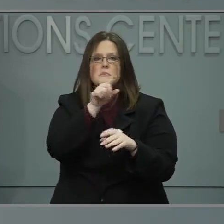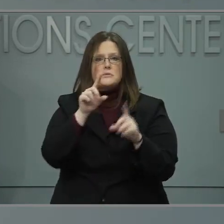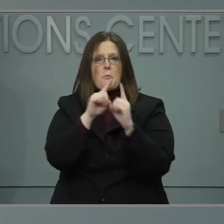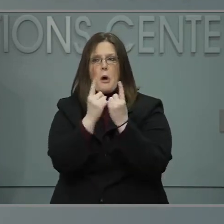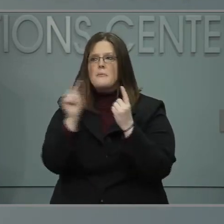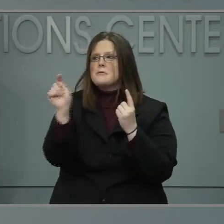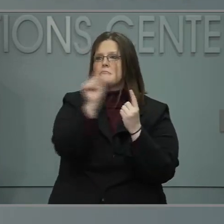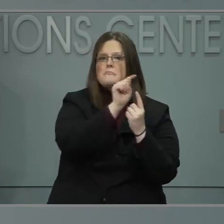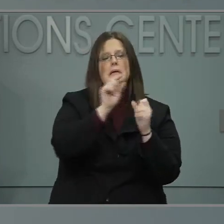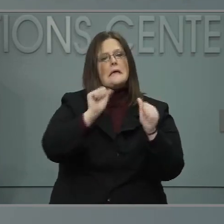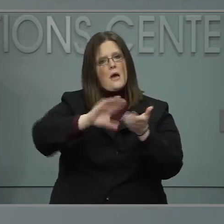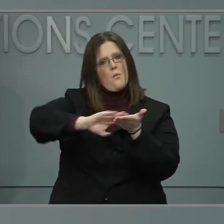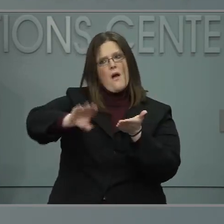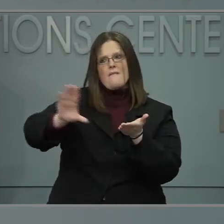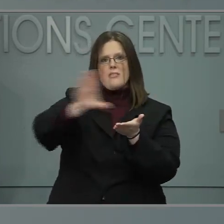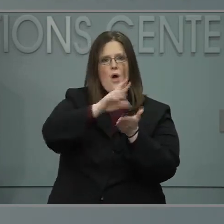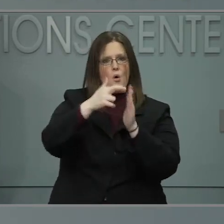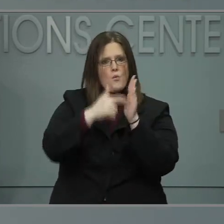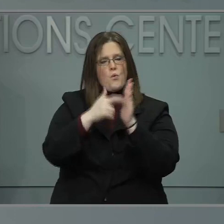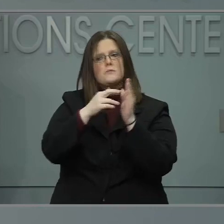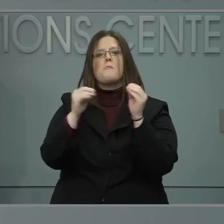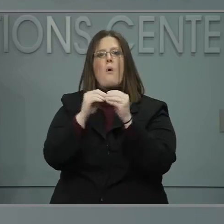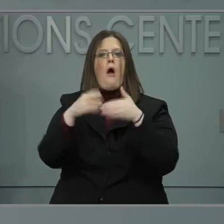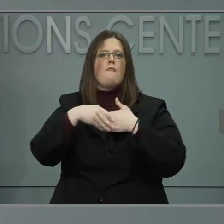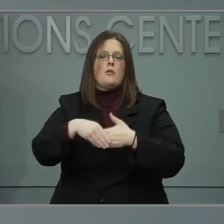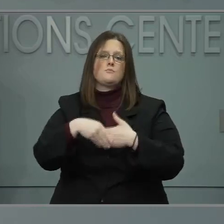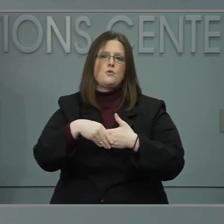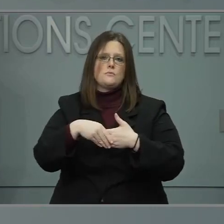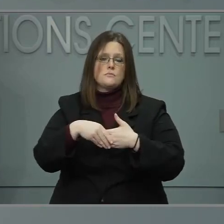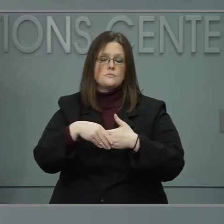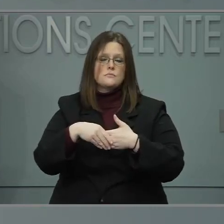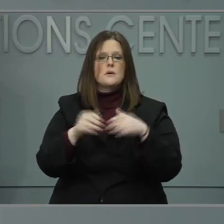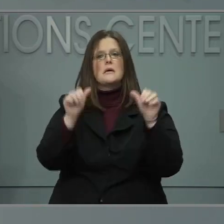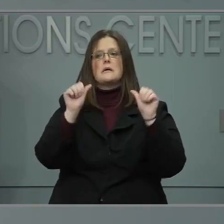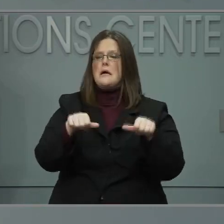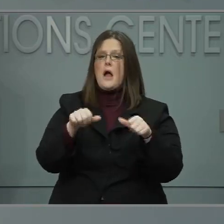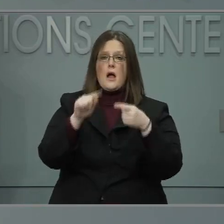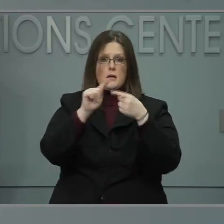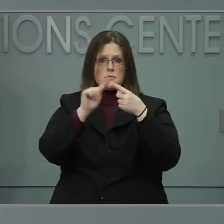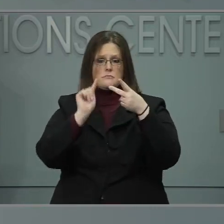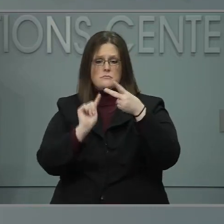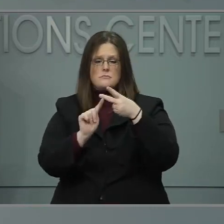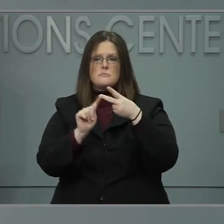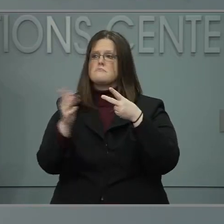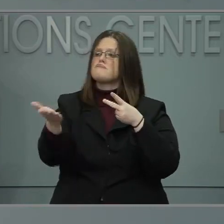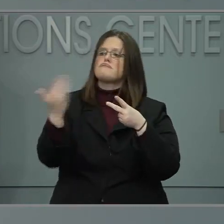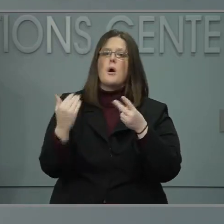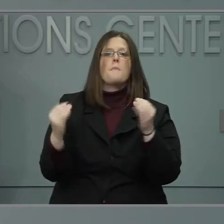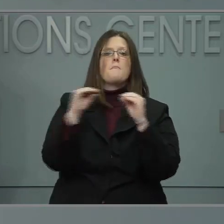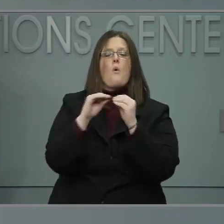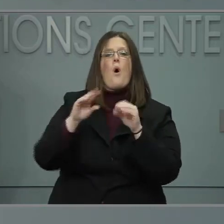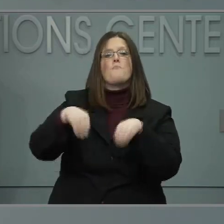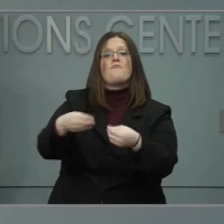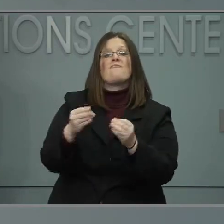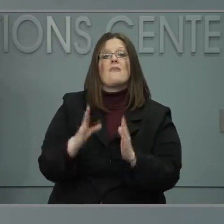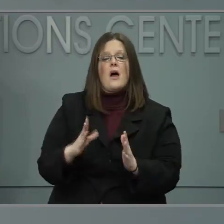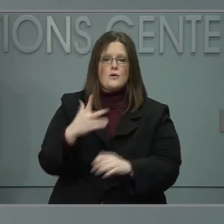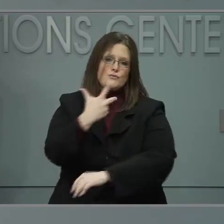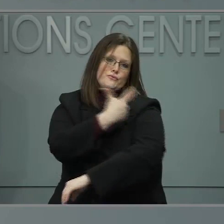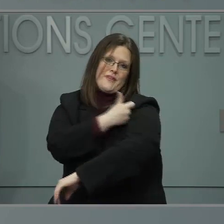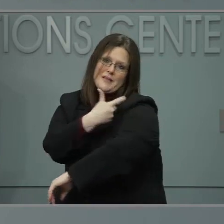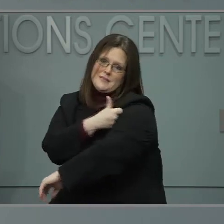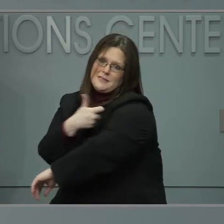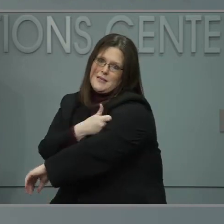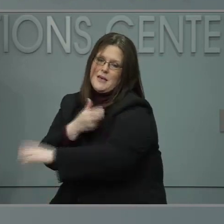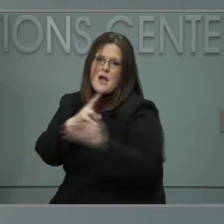department the authority to expand the types of providers to administer the vaccines. As the state continues to